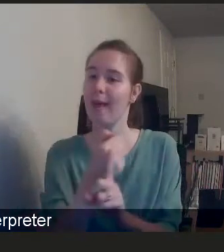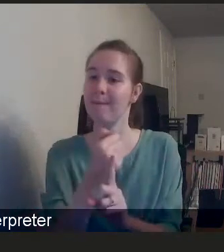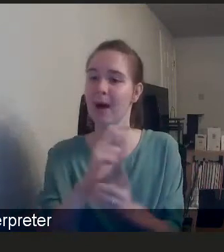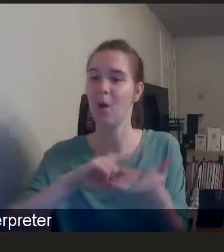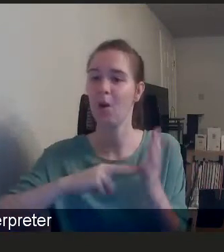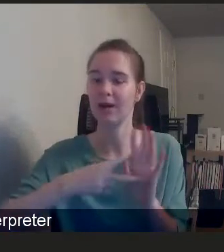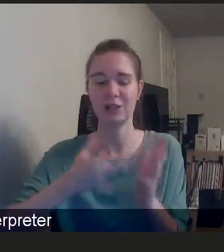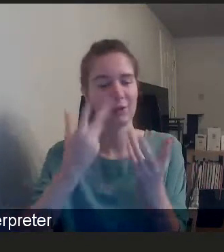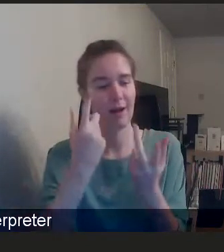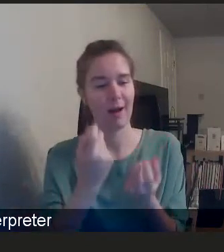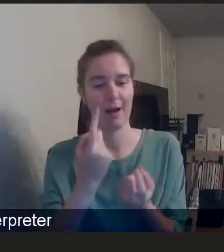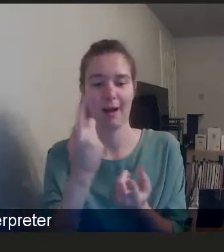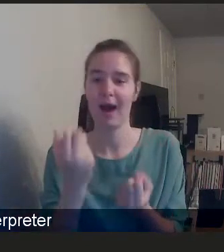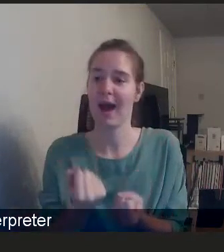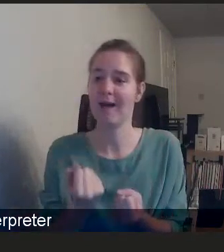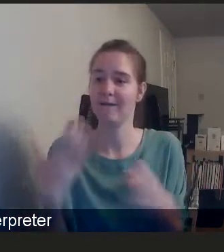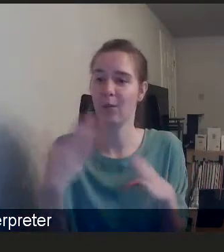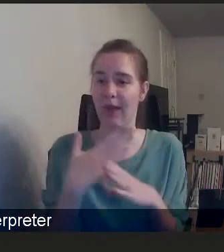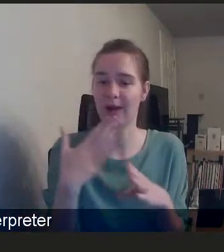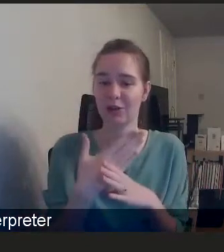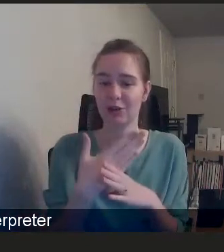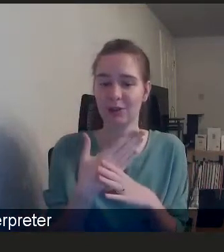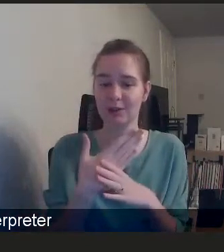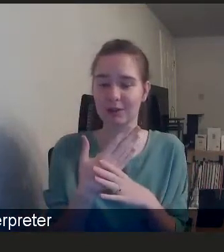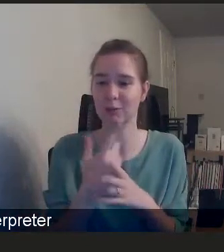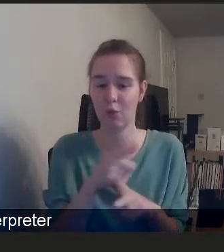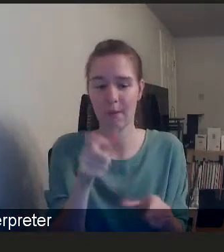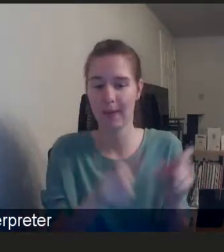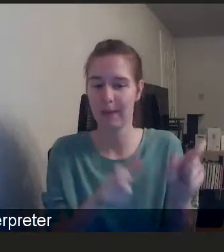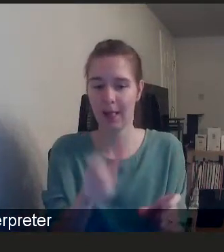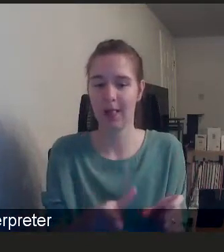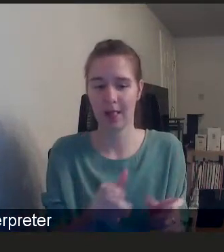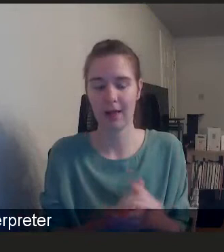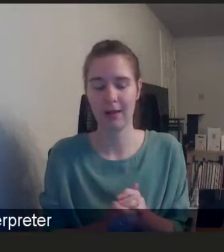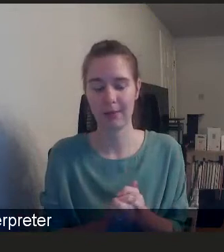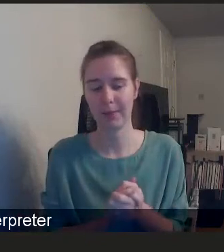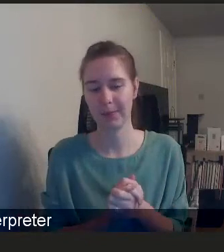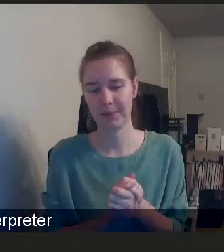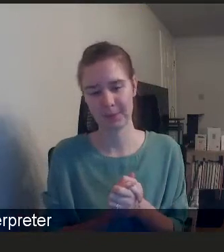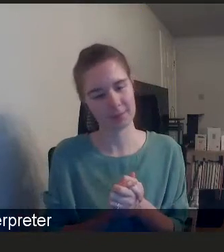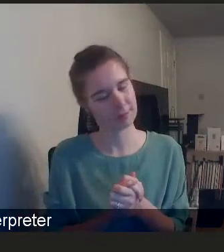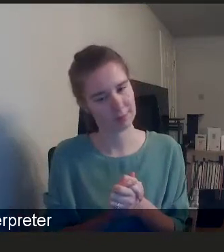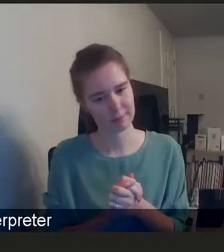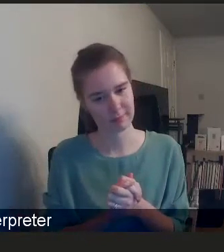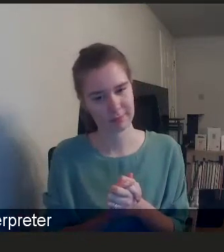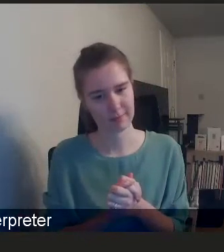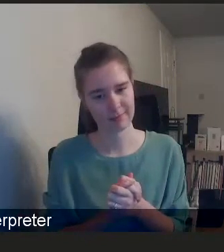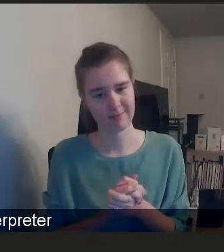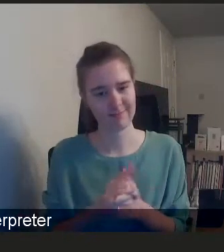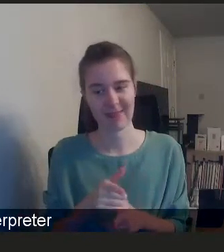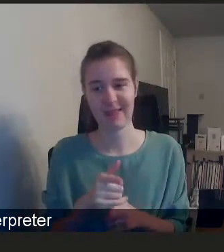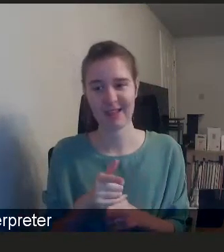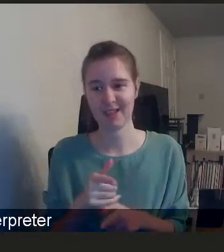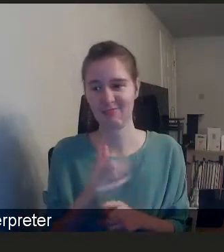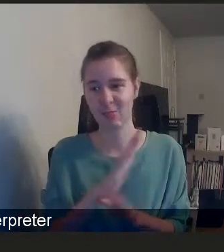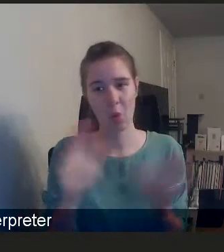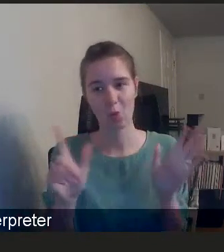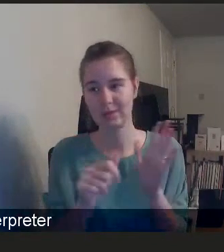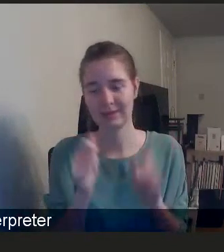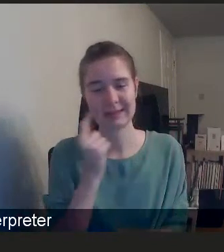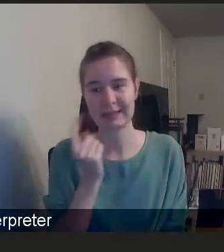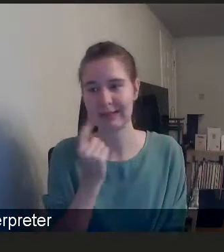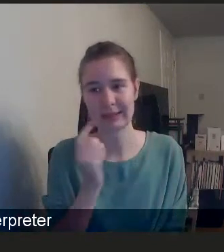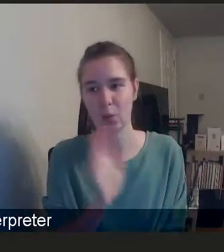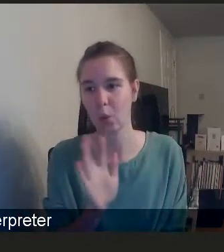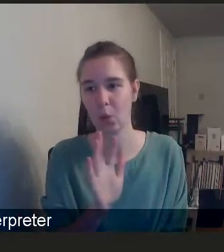and actions across the system can take place. Because this this isn't going to be easy. As I said, we haven't we haven't got it right.